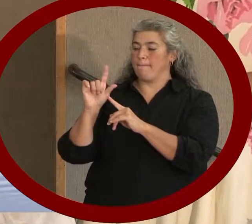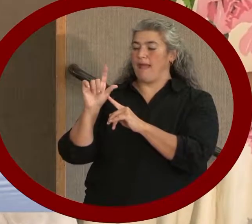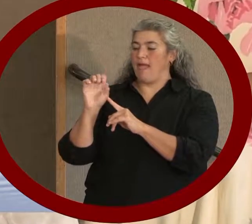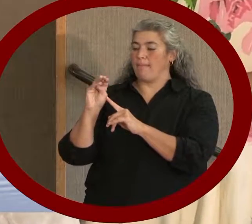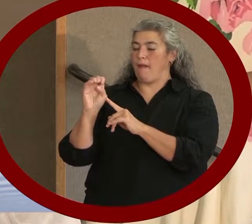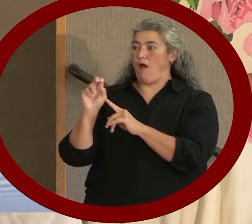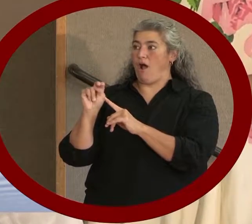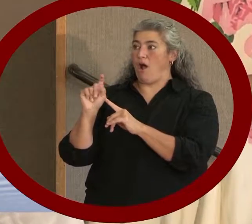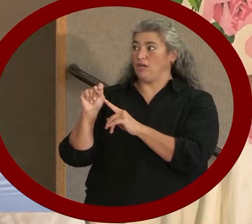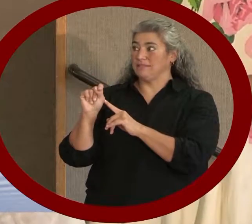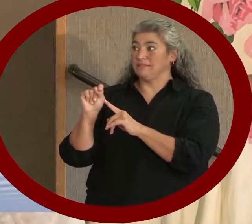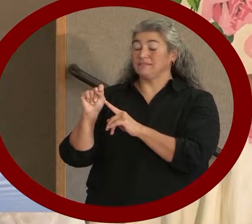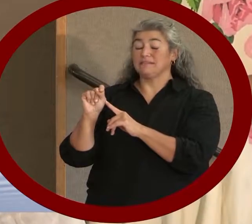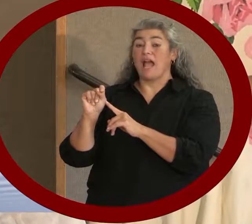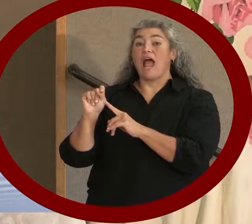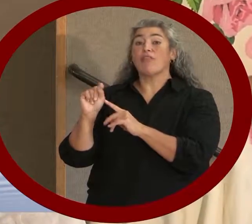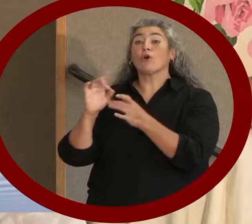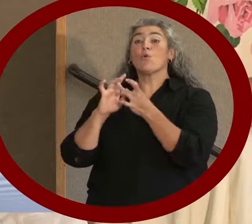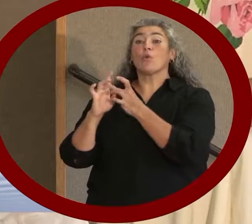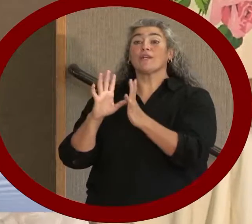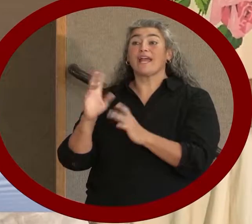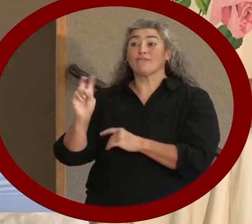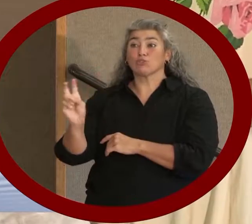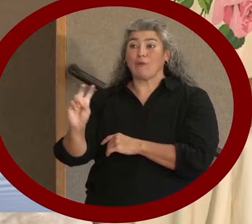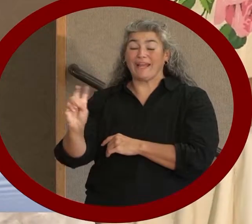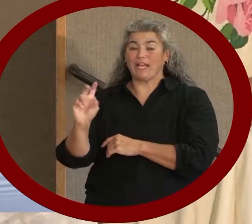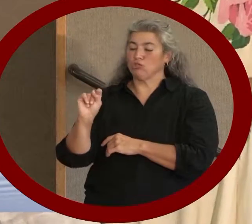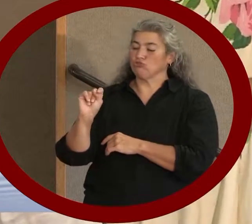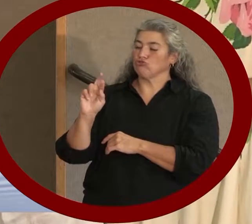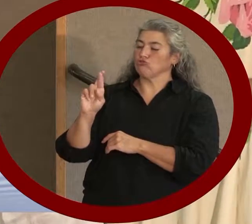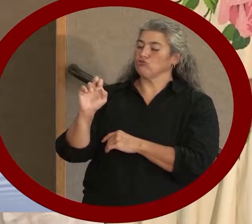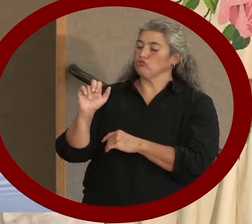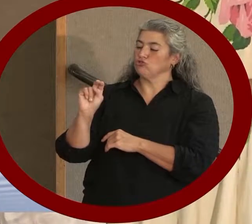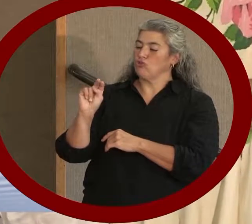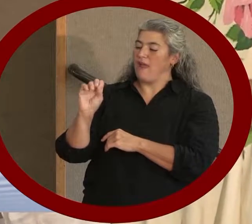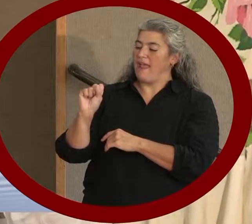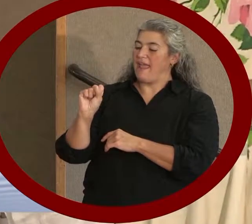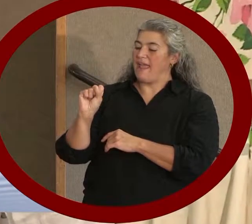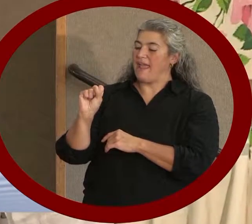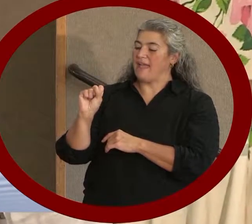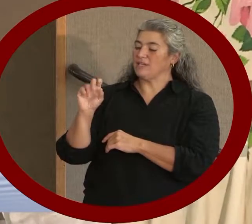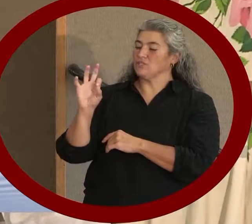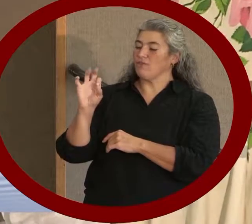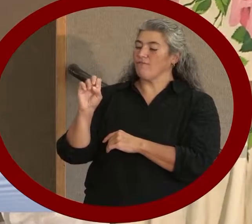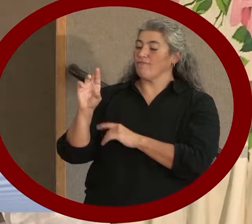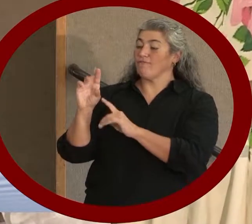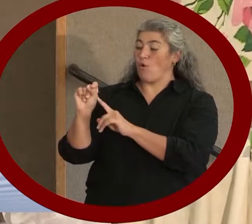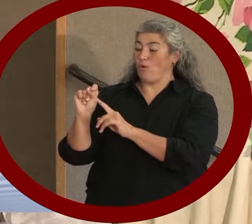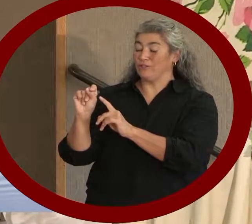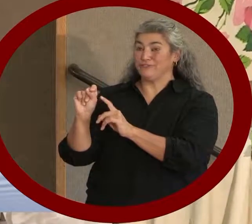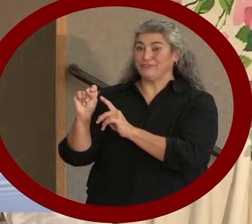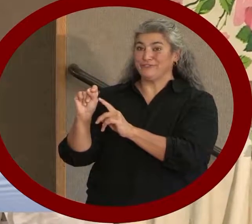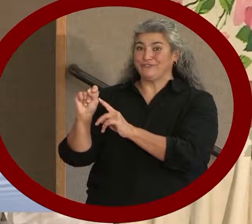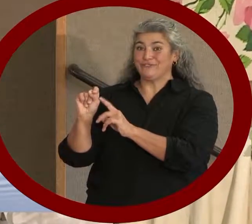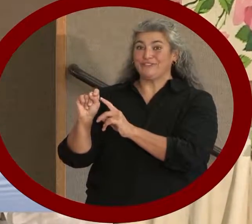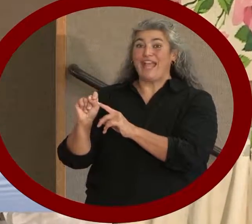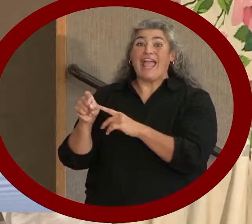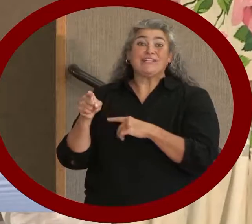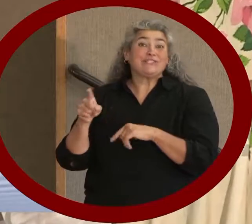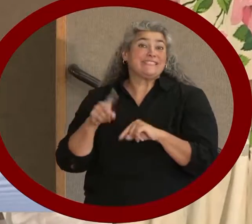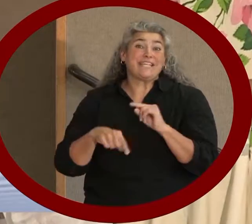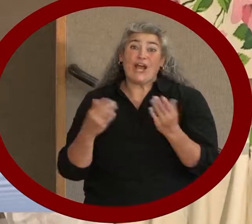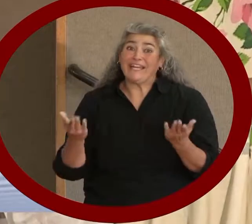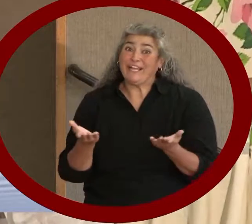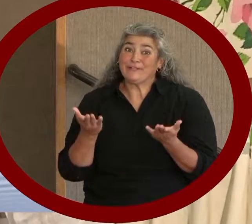Transport. Unfortunately, Emma could not be here today because she is busy getting ready to welcome a new baby into the world.